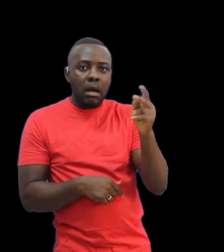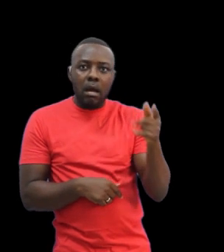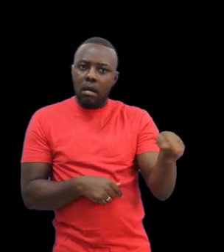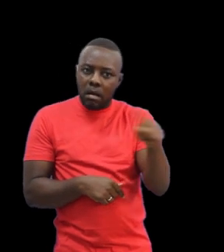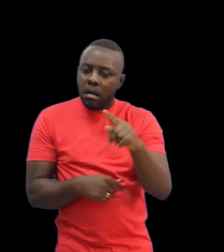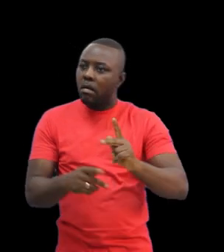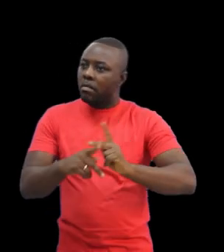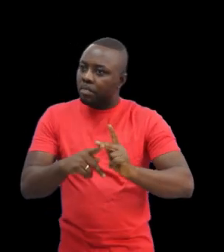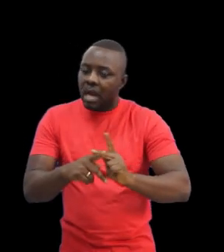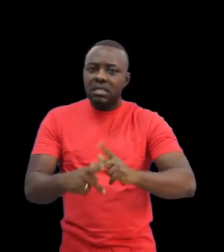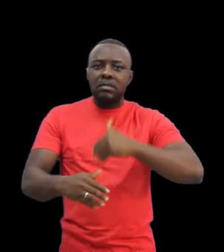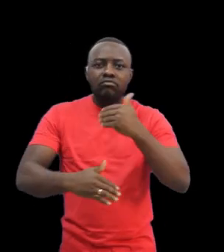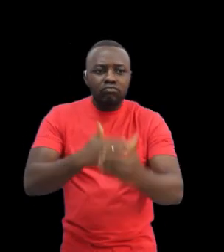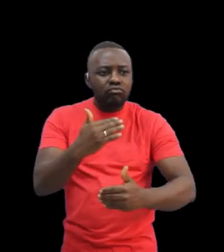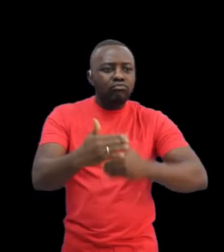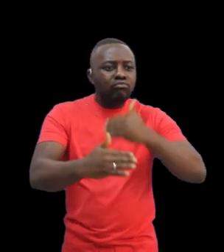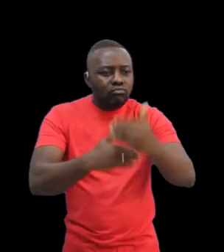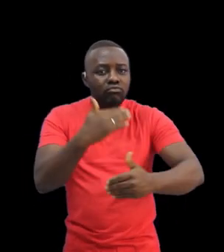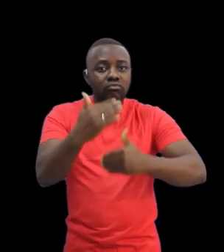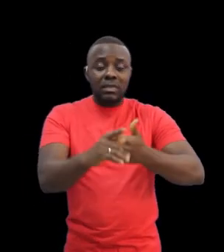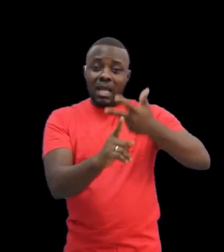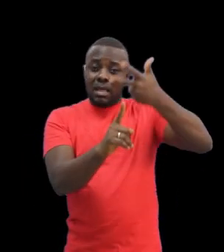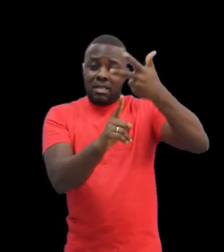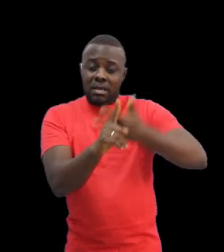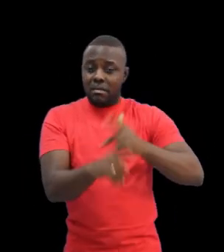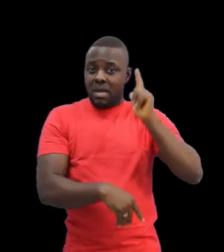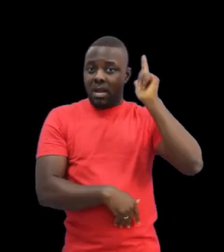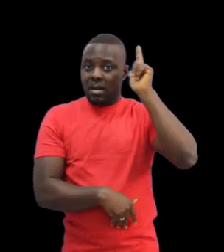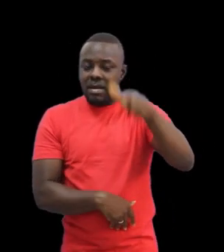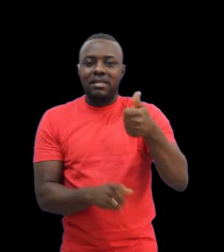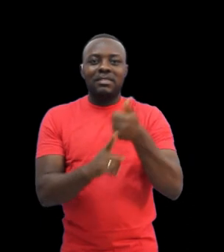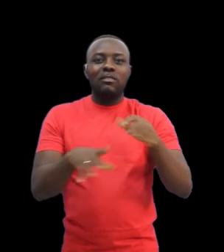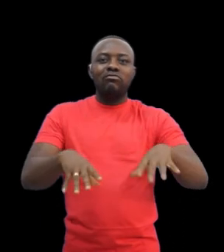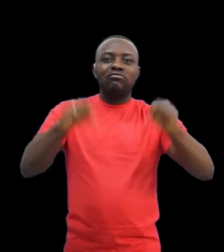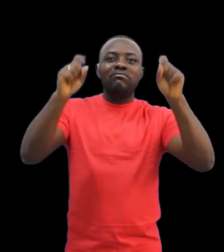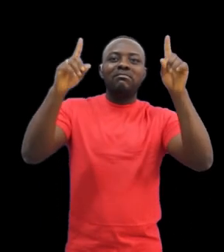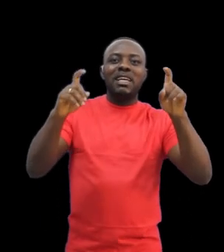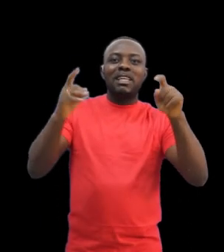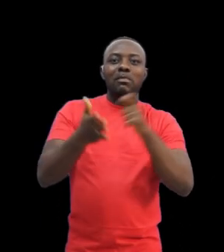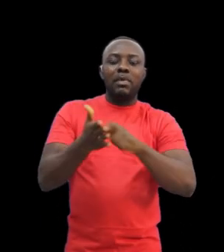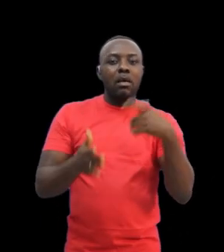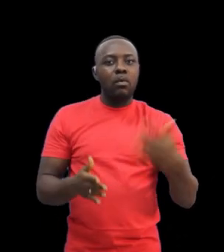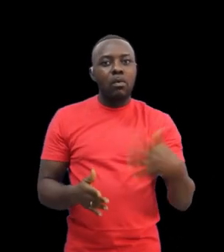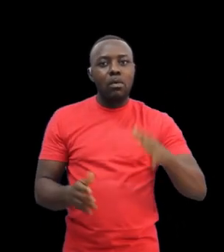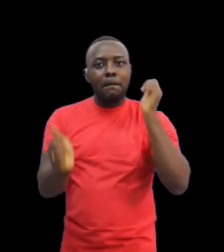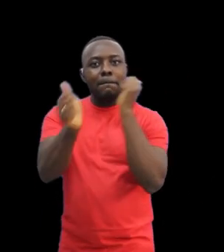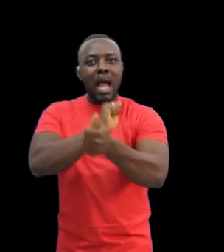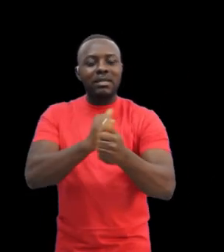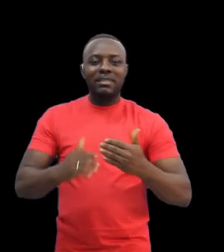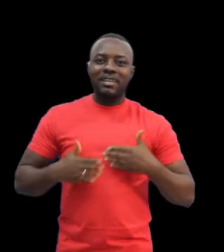He moved on and on like that for three months until we had an exam I passed.